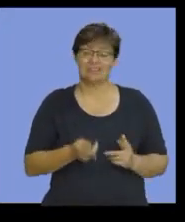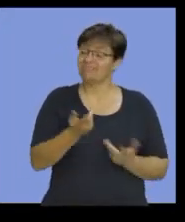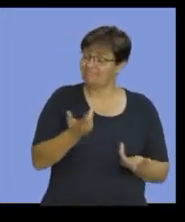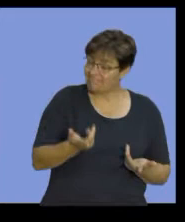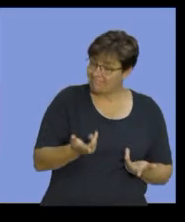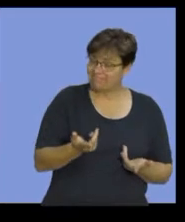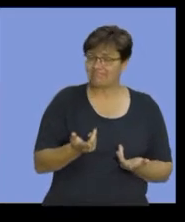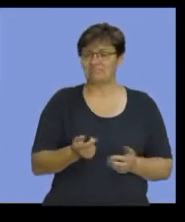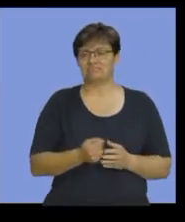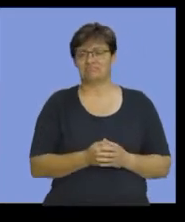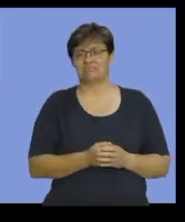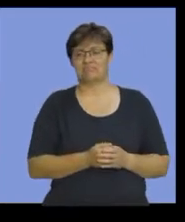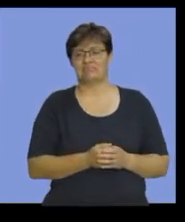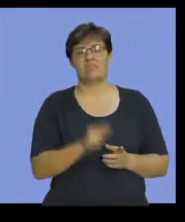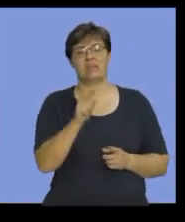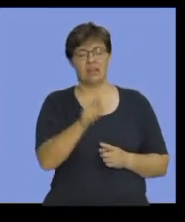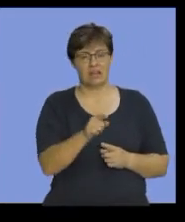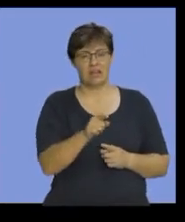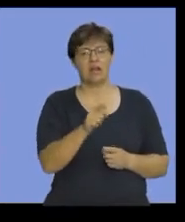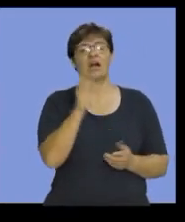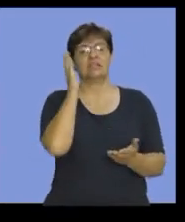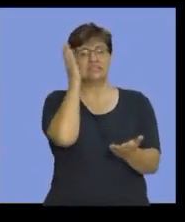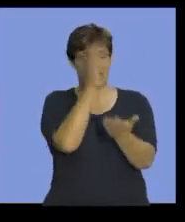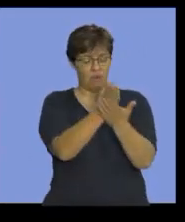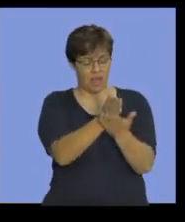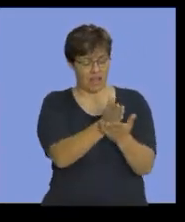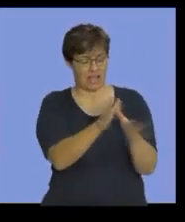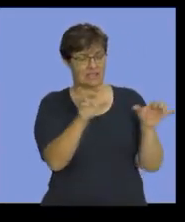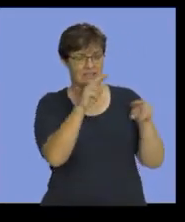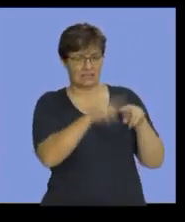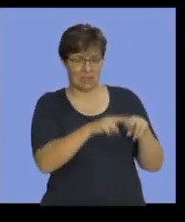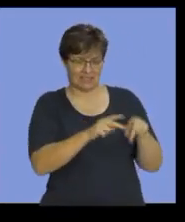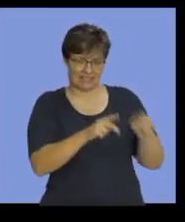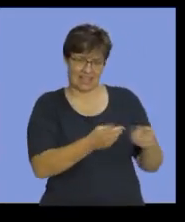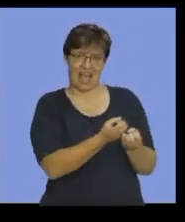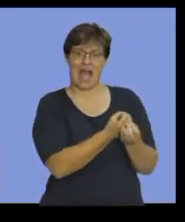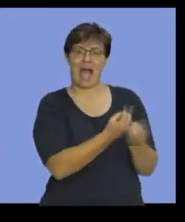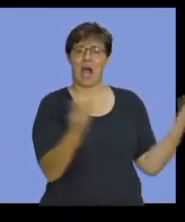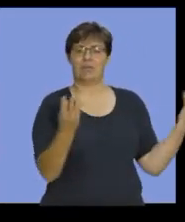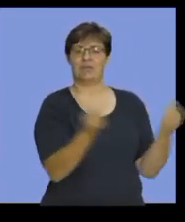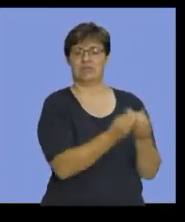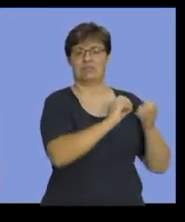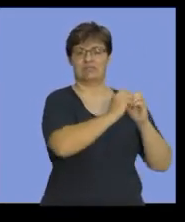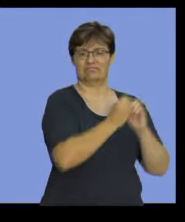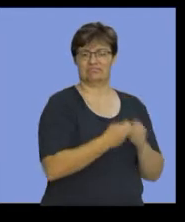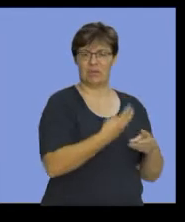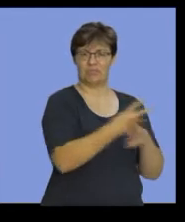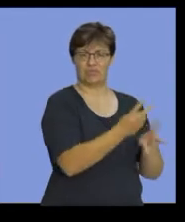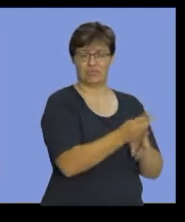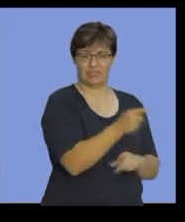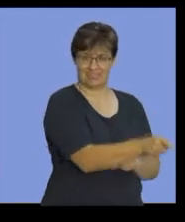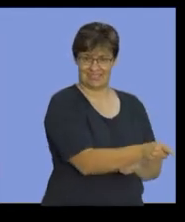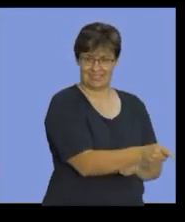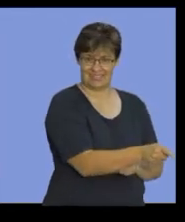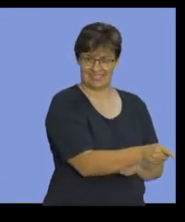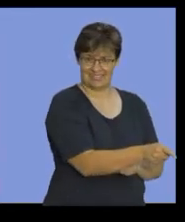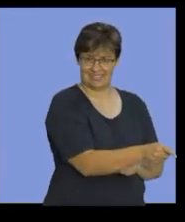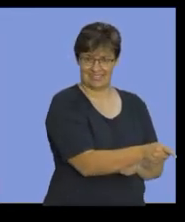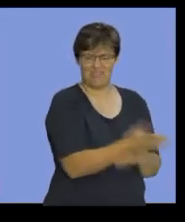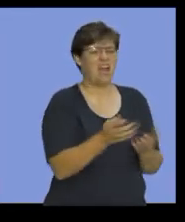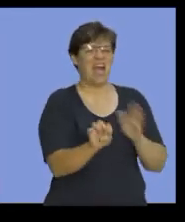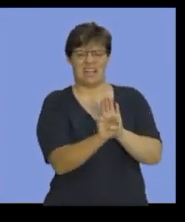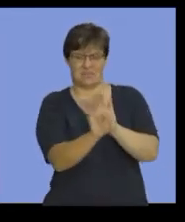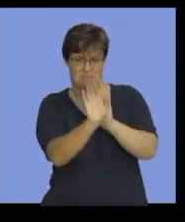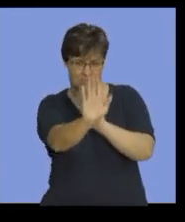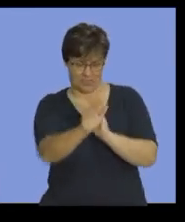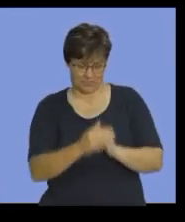Because they are in direct proportion to the number of goods that are produced. Let's take an example.